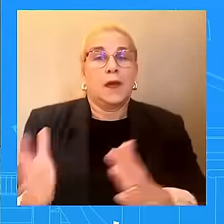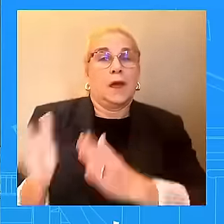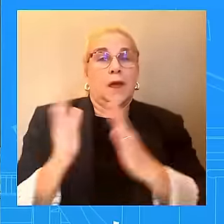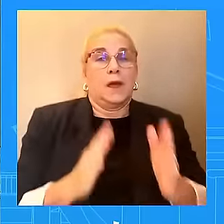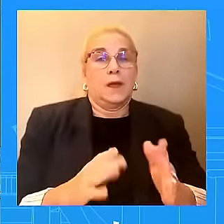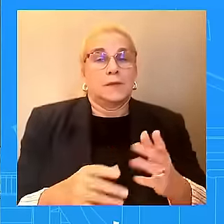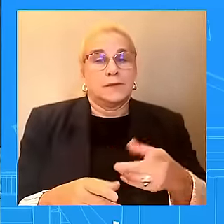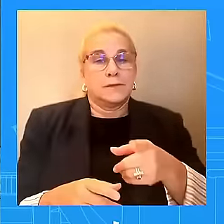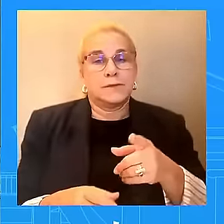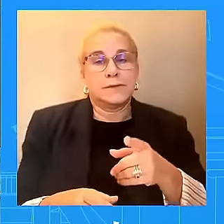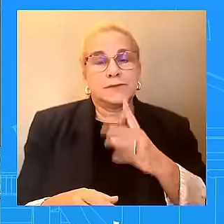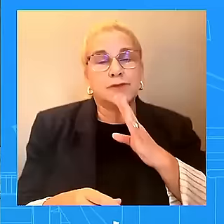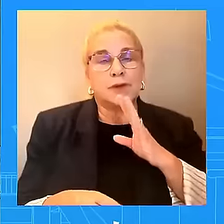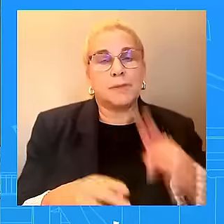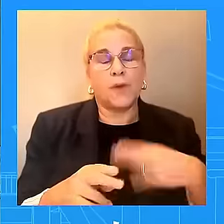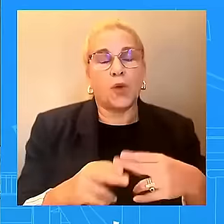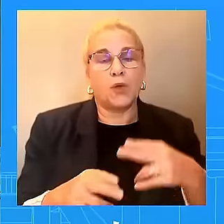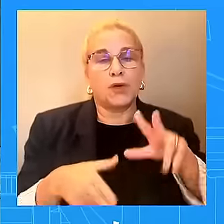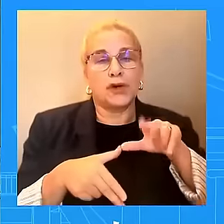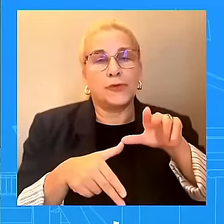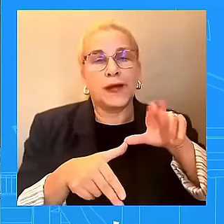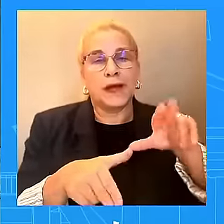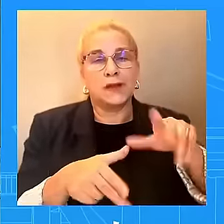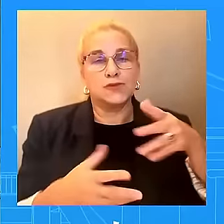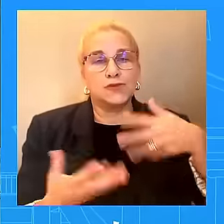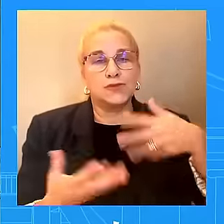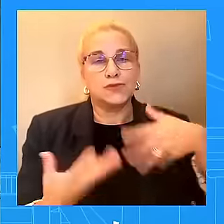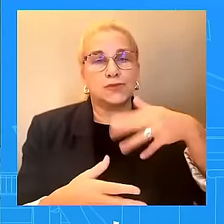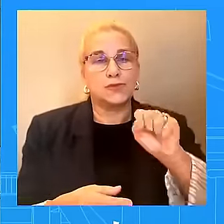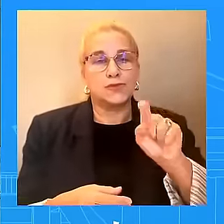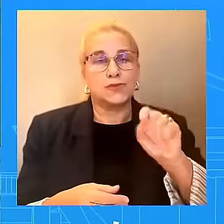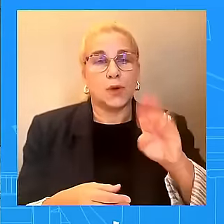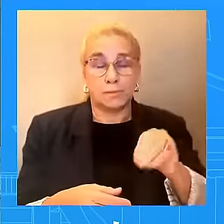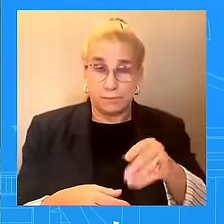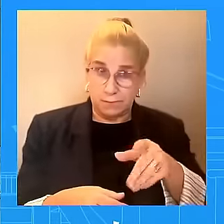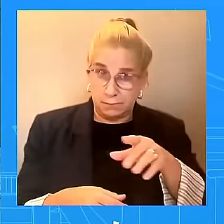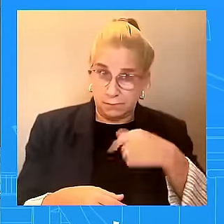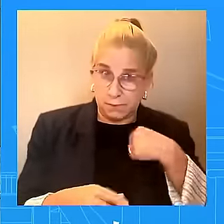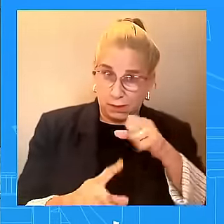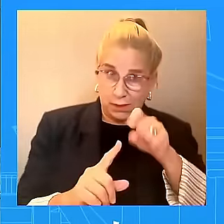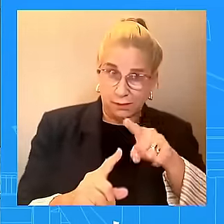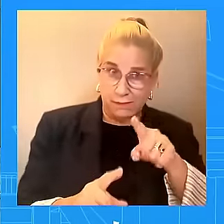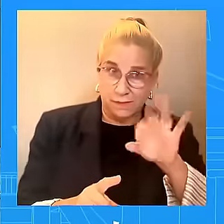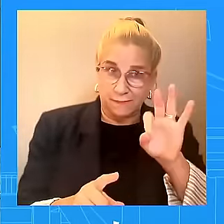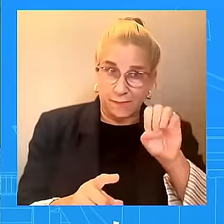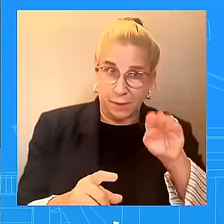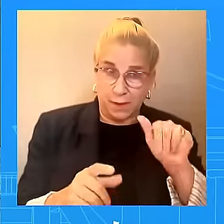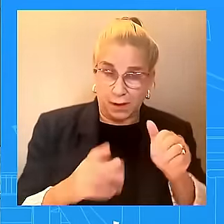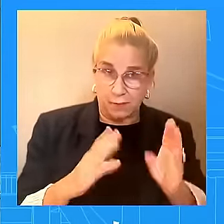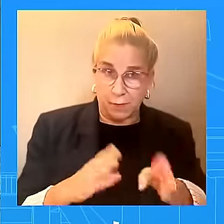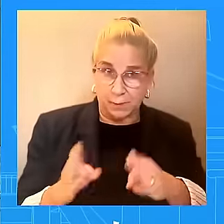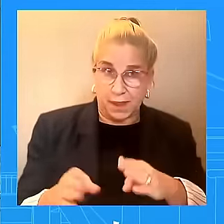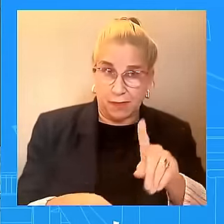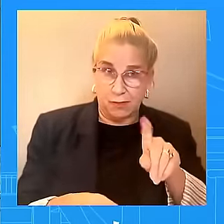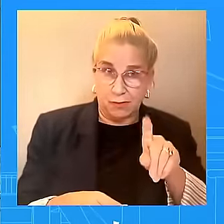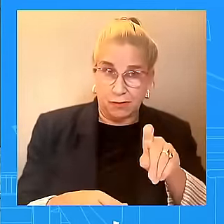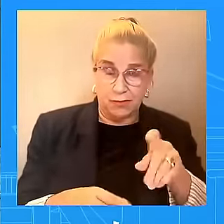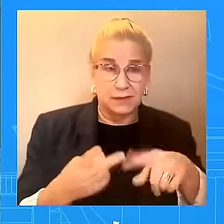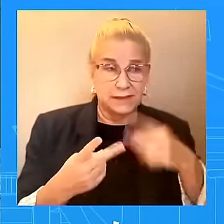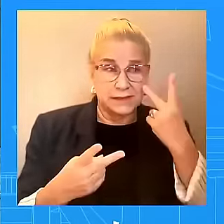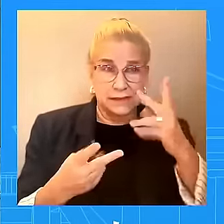to handle what could be two major disasters at the same time? Can you talk a little bit more about what